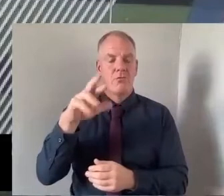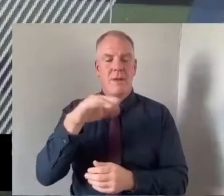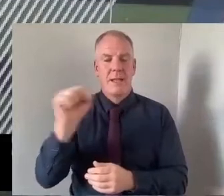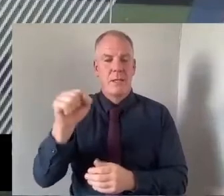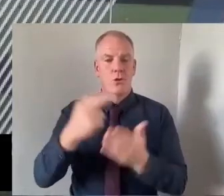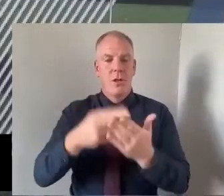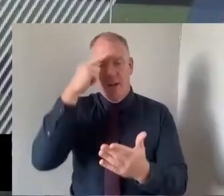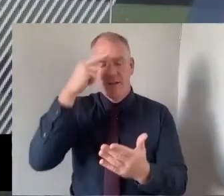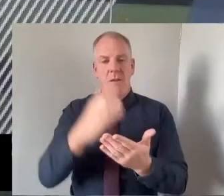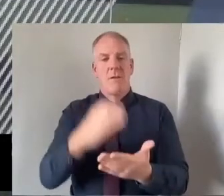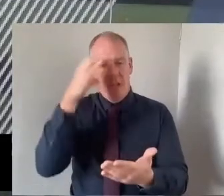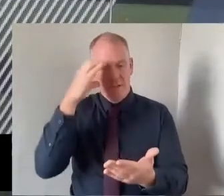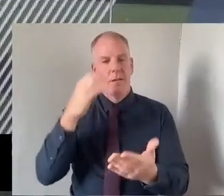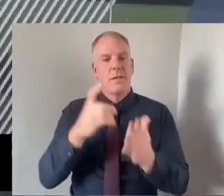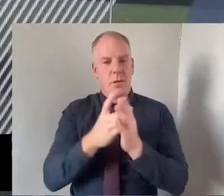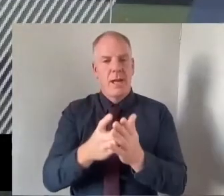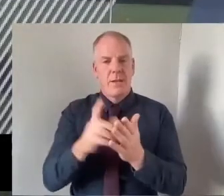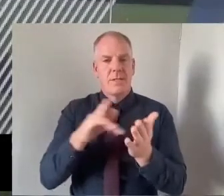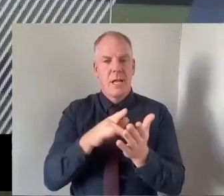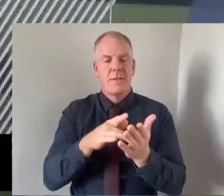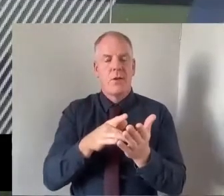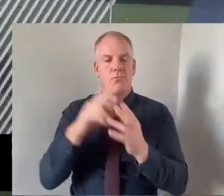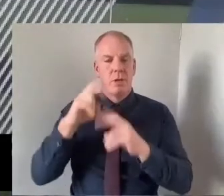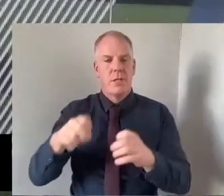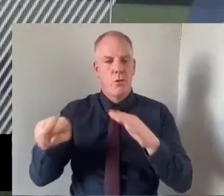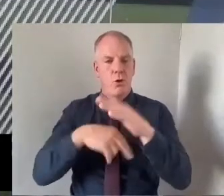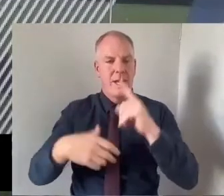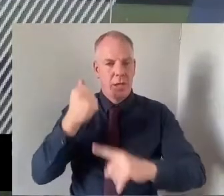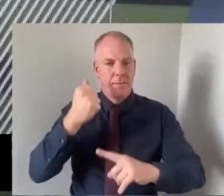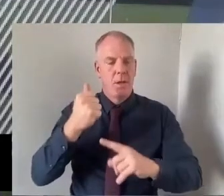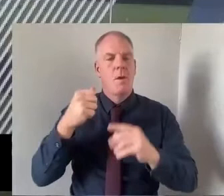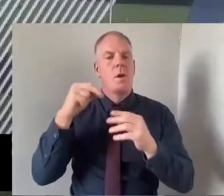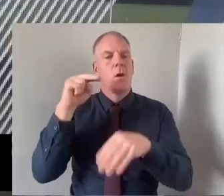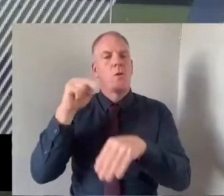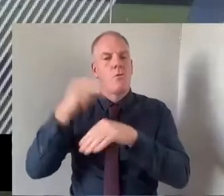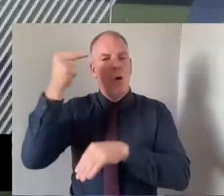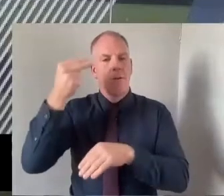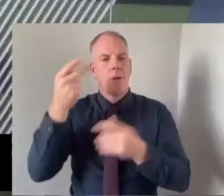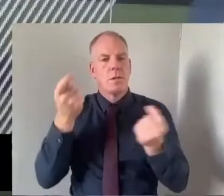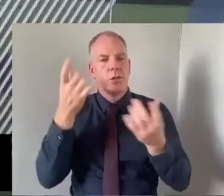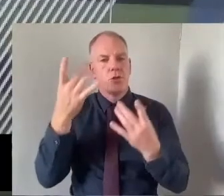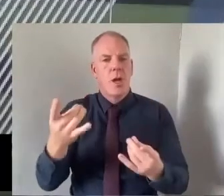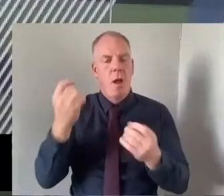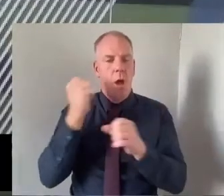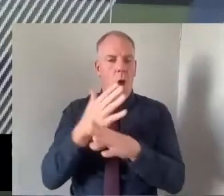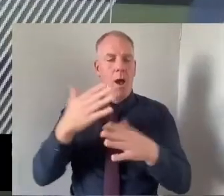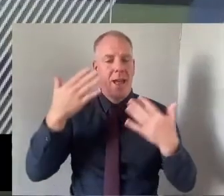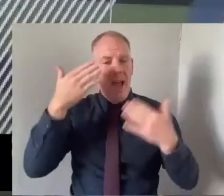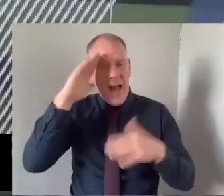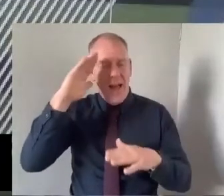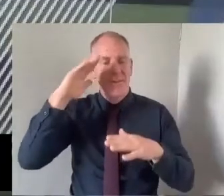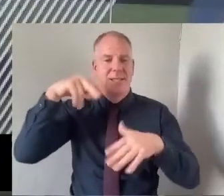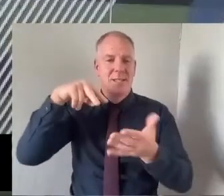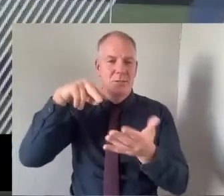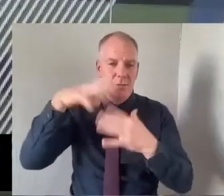of the Centre for Research and Educational Underachievement. He's been the Northern Co-Chair of the All-Ireland Standing Conference on Teacher Education North and